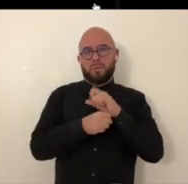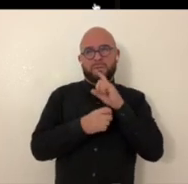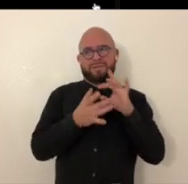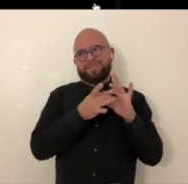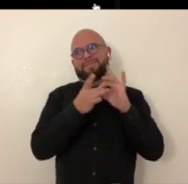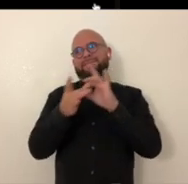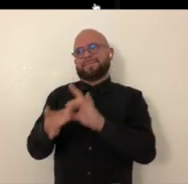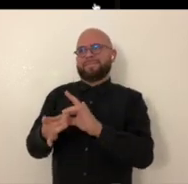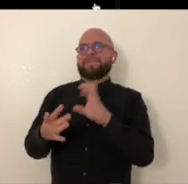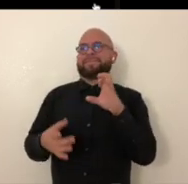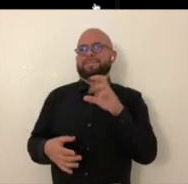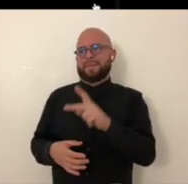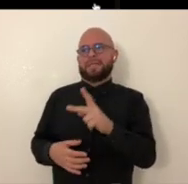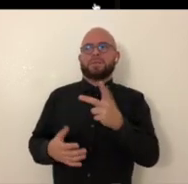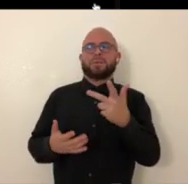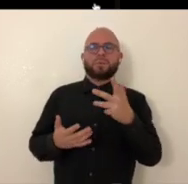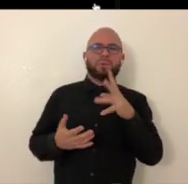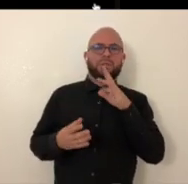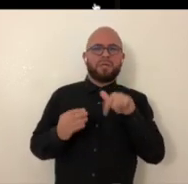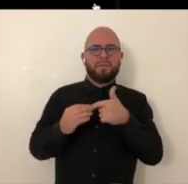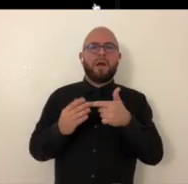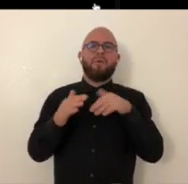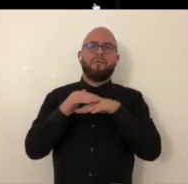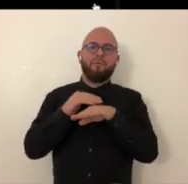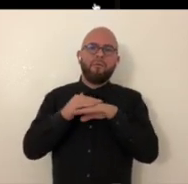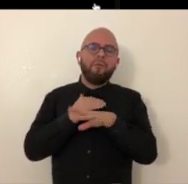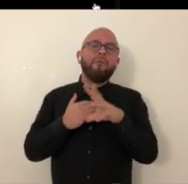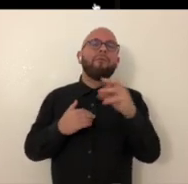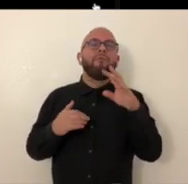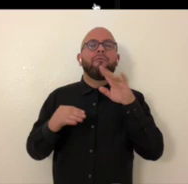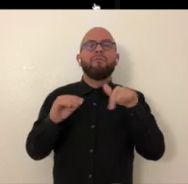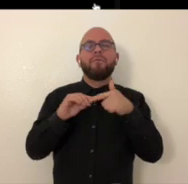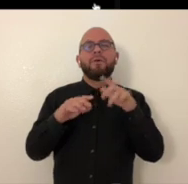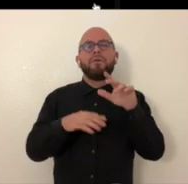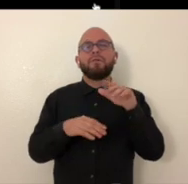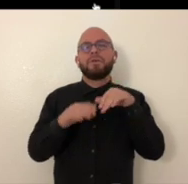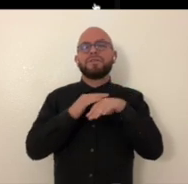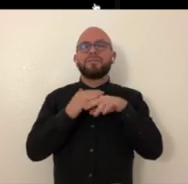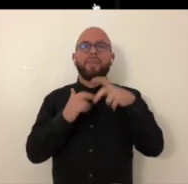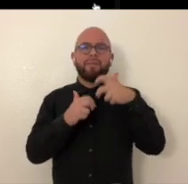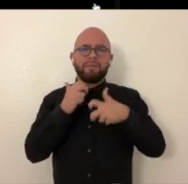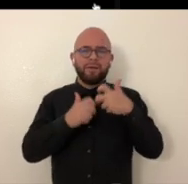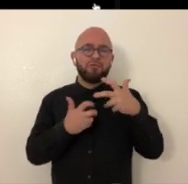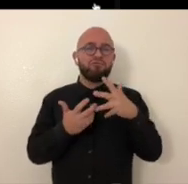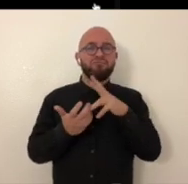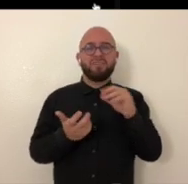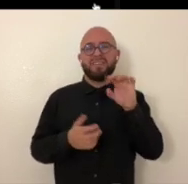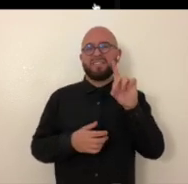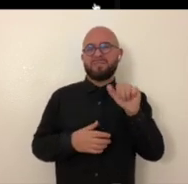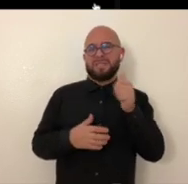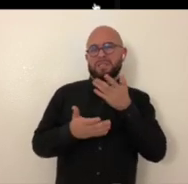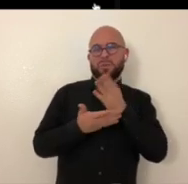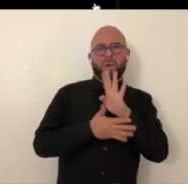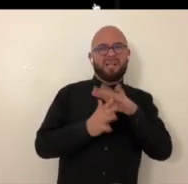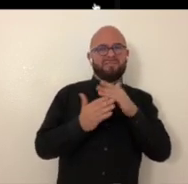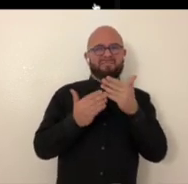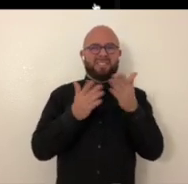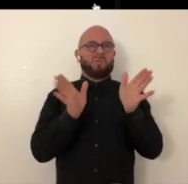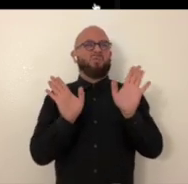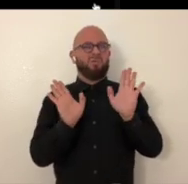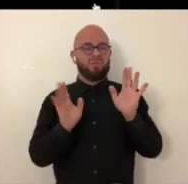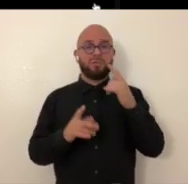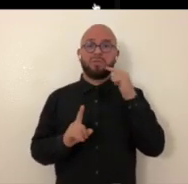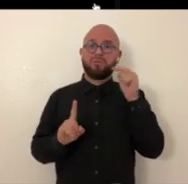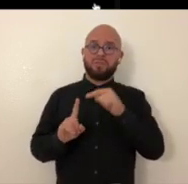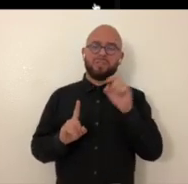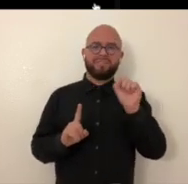sculptures. So a lot of my work does kind of tie back into talking about access and talking about accessibility issues and